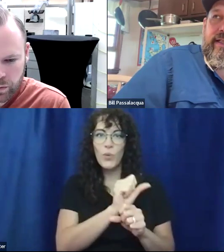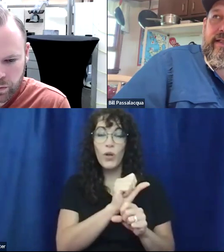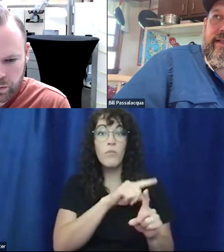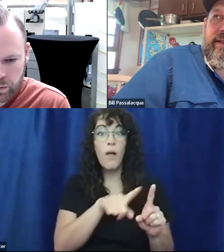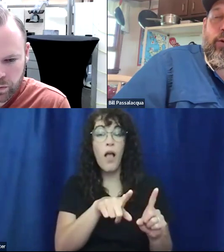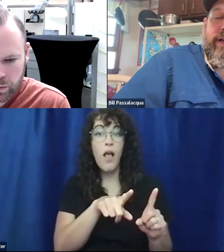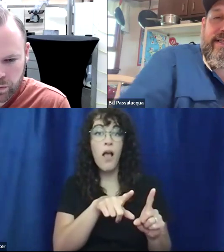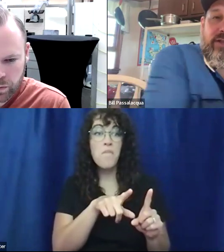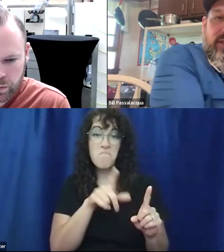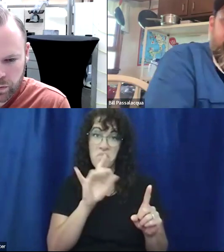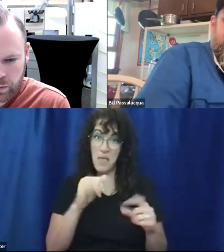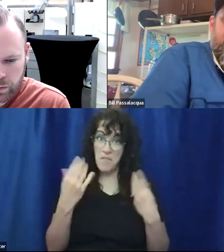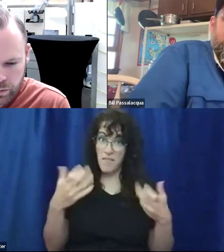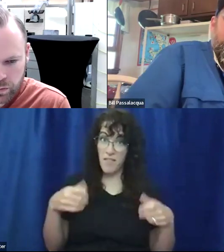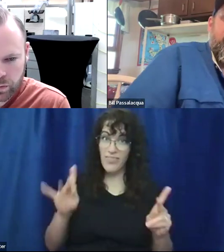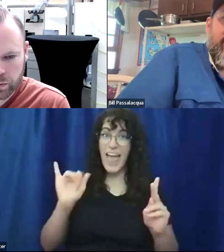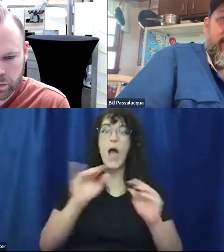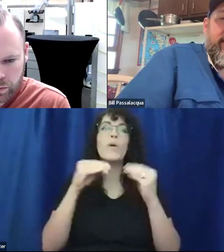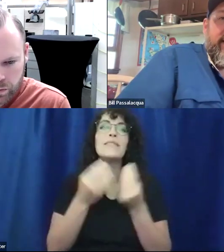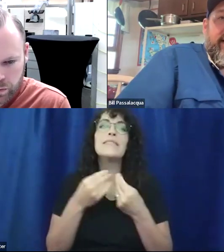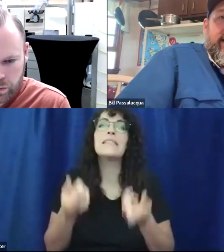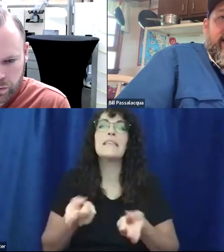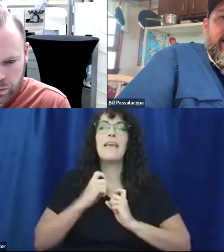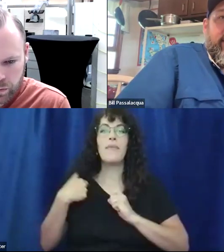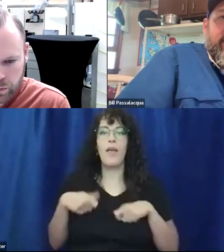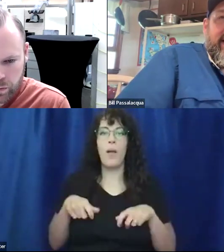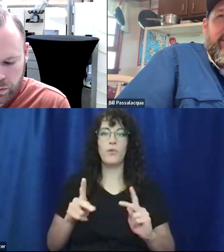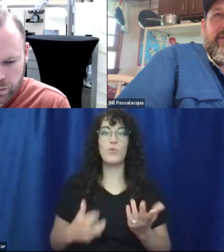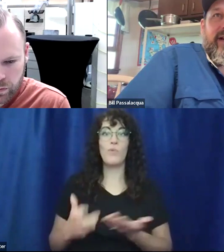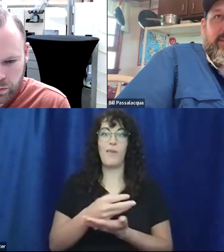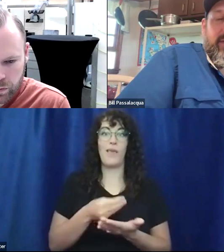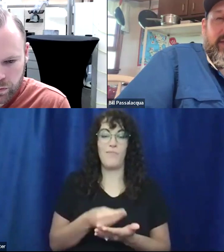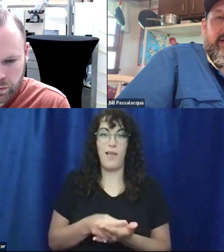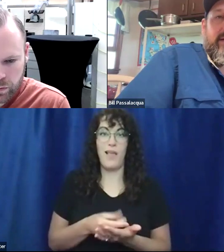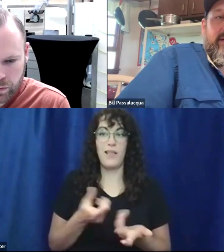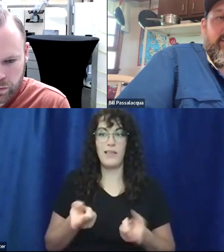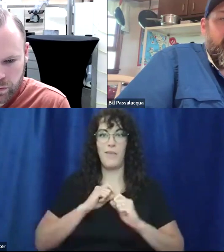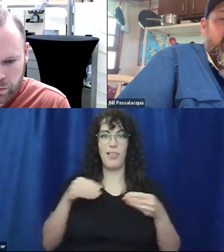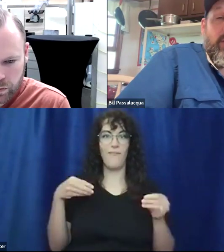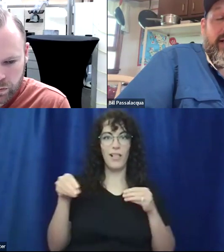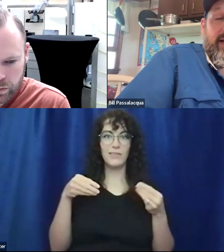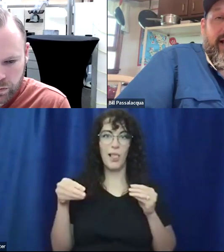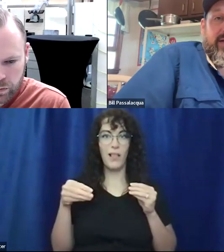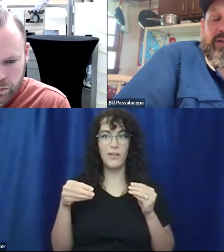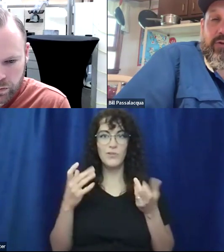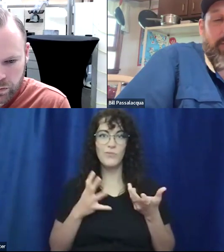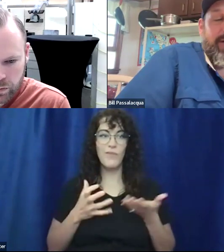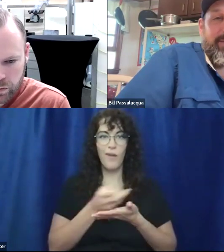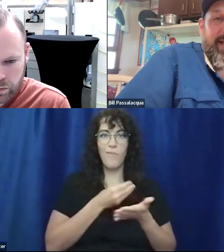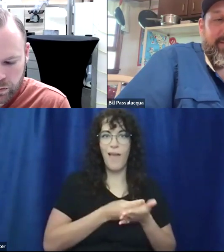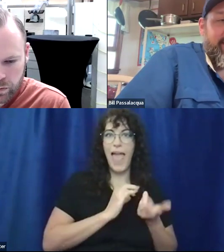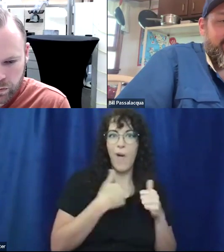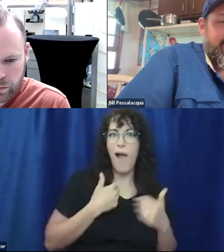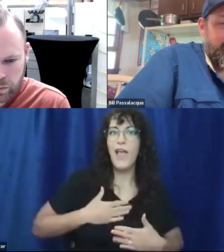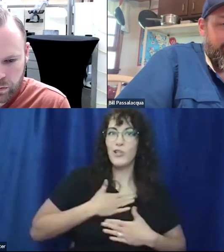opportunity that the organization gave me the opportunity to make money, um, and gave me the flexibility to make money the way I actually enjoy